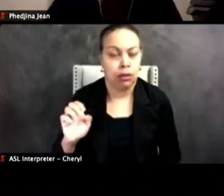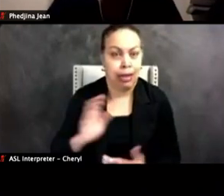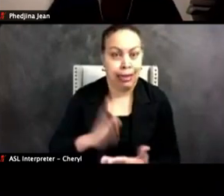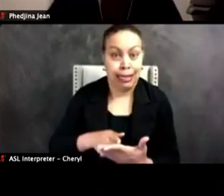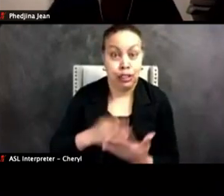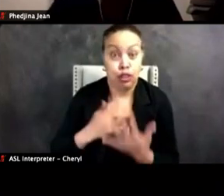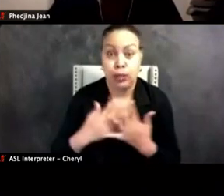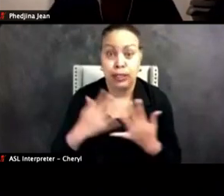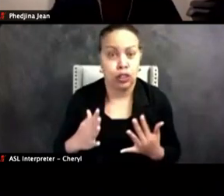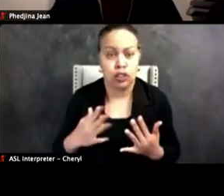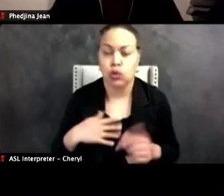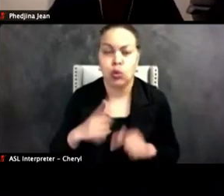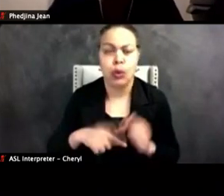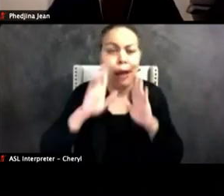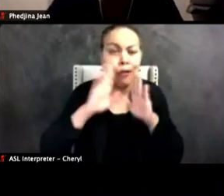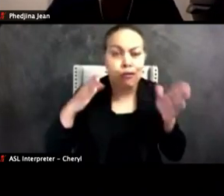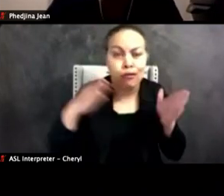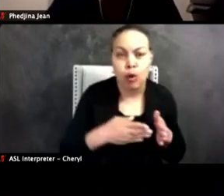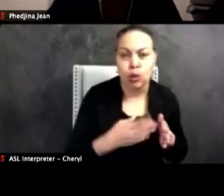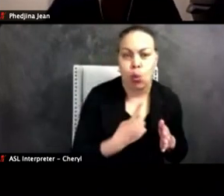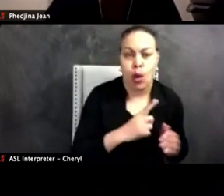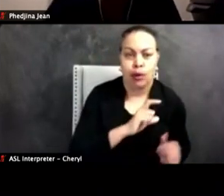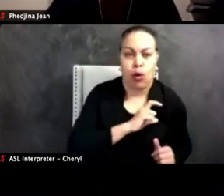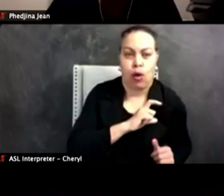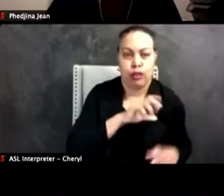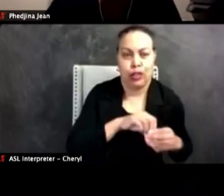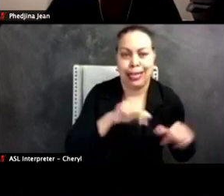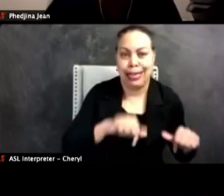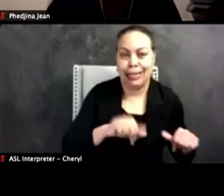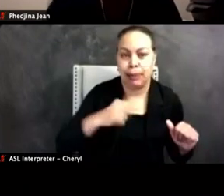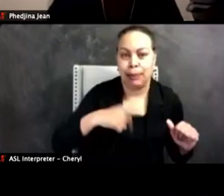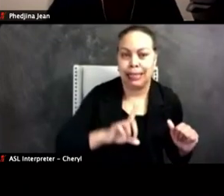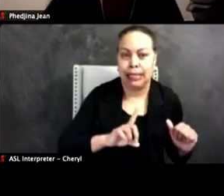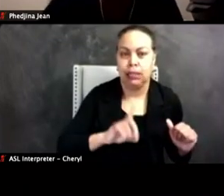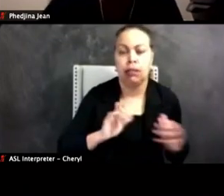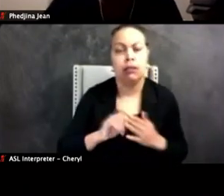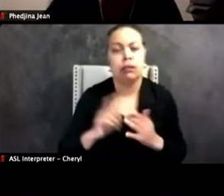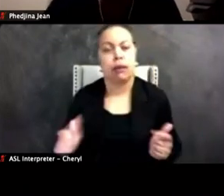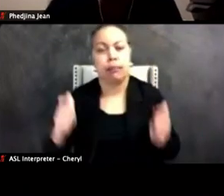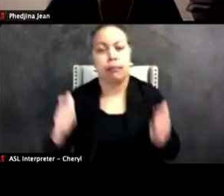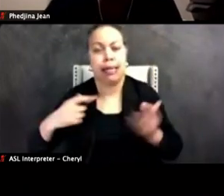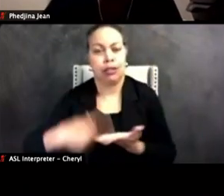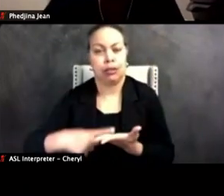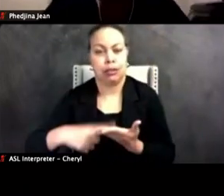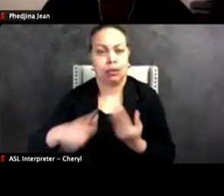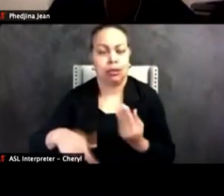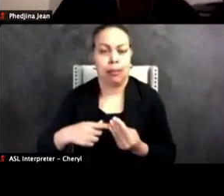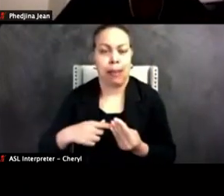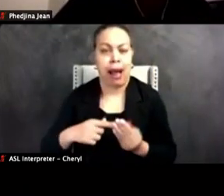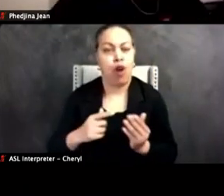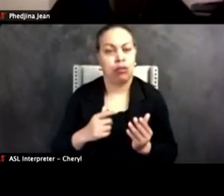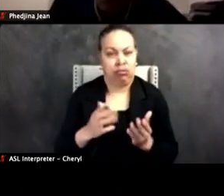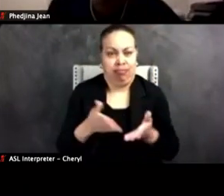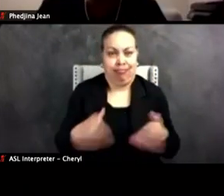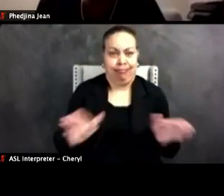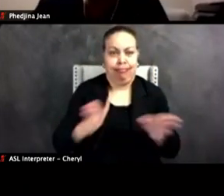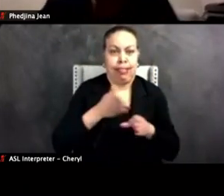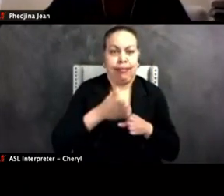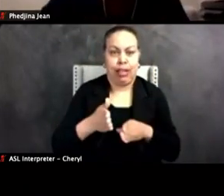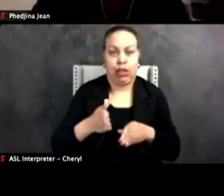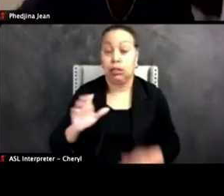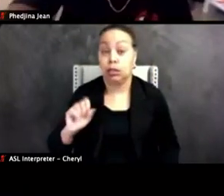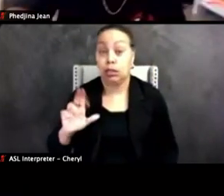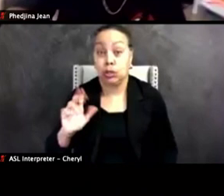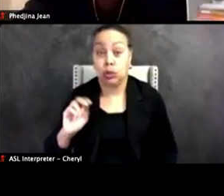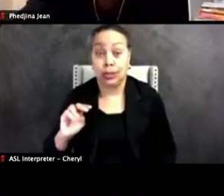cannot let this be about one police officer in Arlington. This is a bigger conversation about law enforcement in general. I just want, Susan, I didn't want